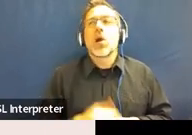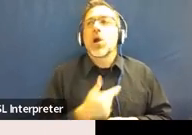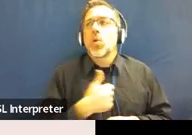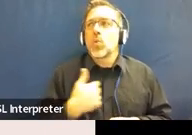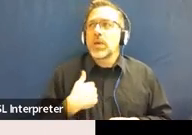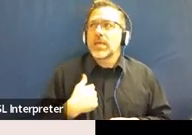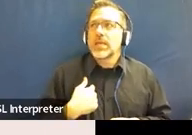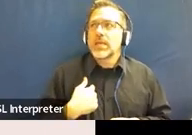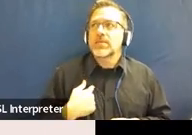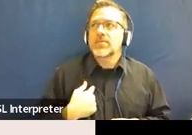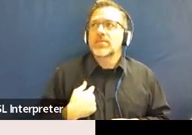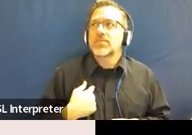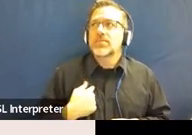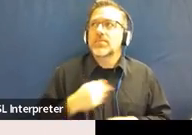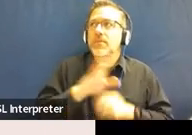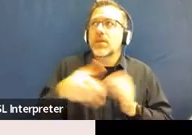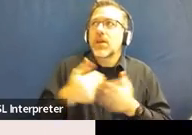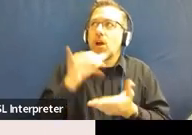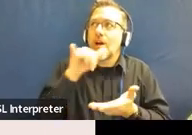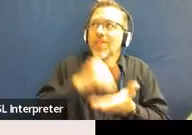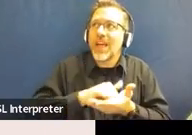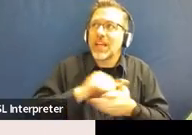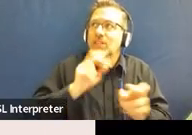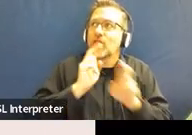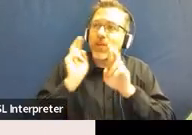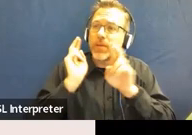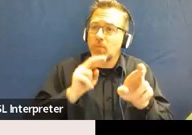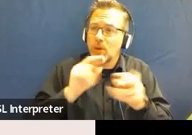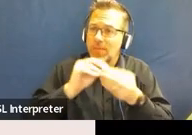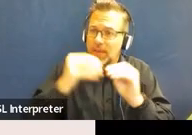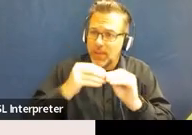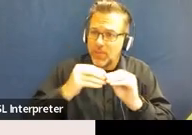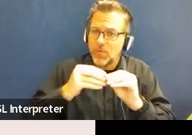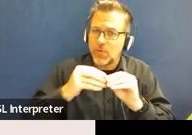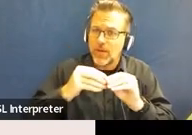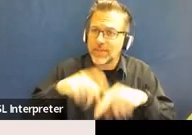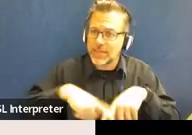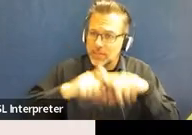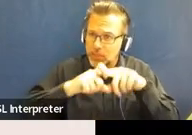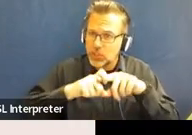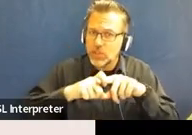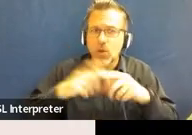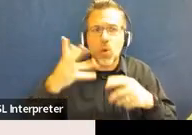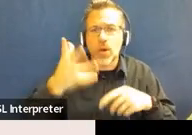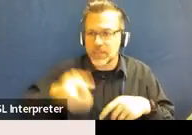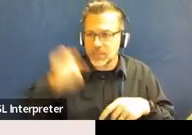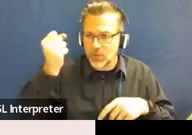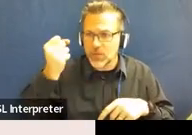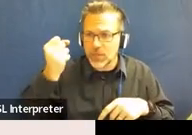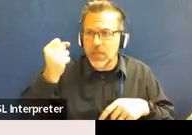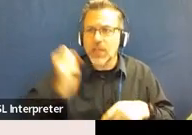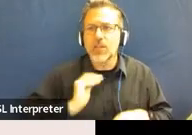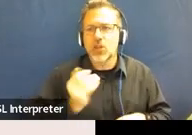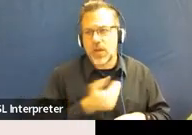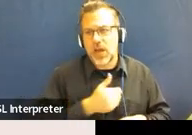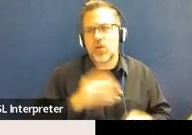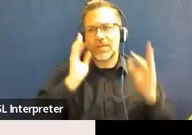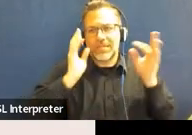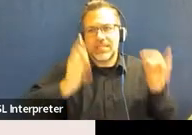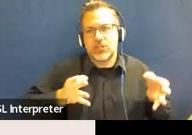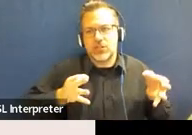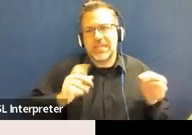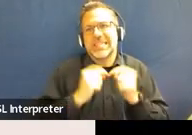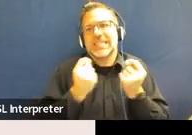all that is reported to us are the numbers of suspension and expulsion. So it would be up to us as a team to see